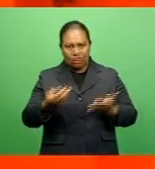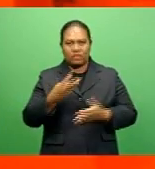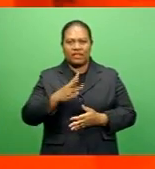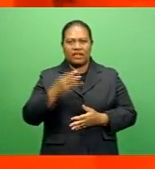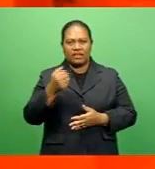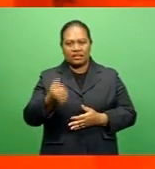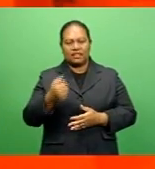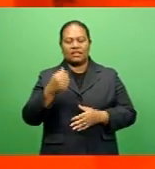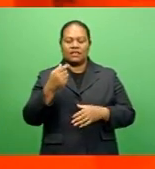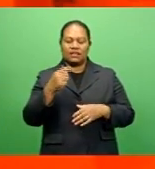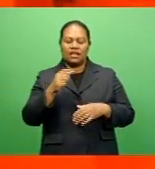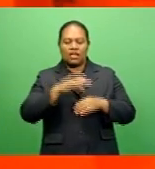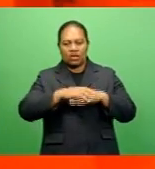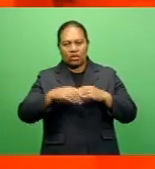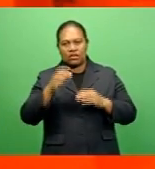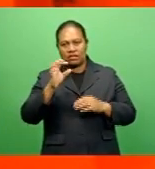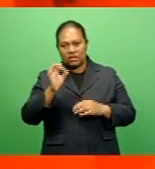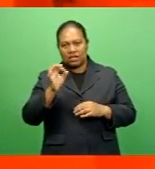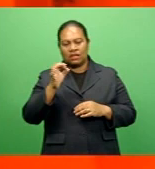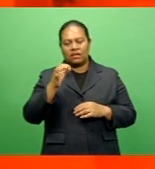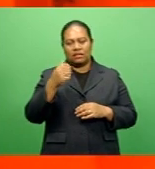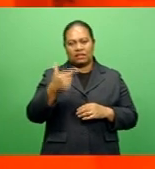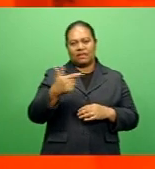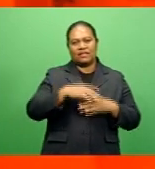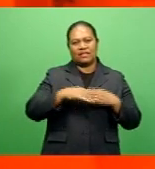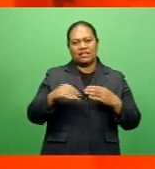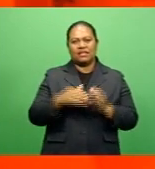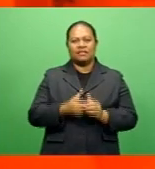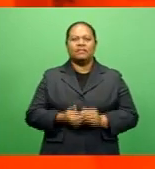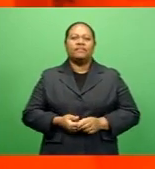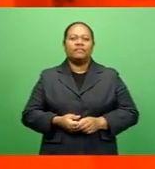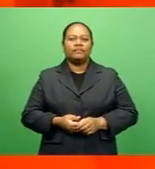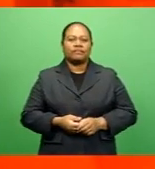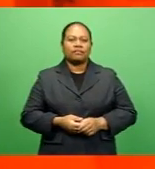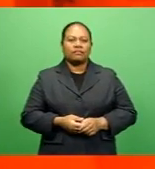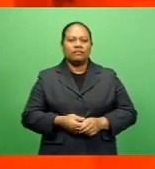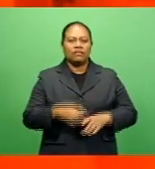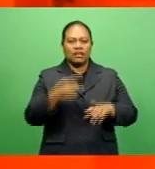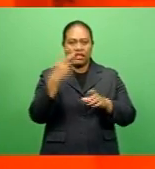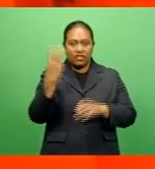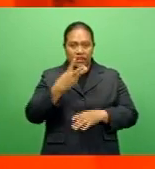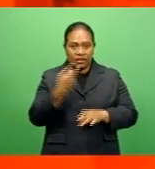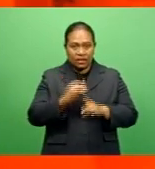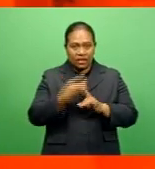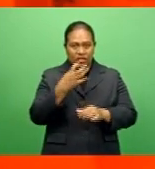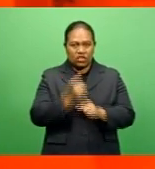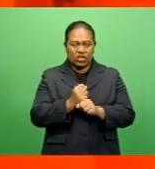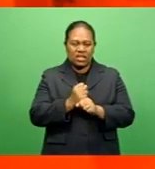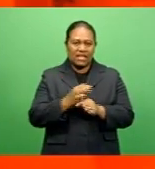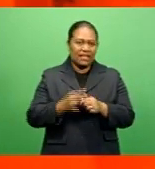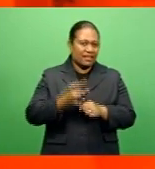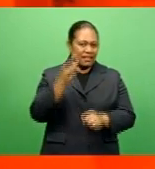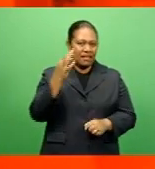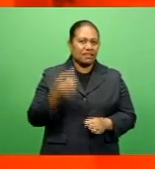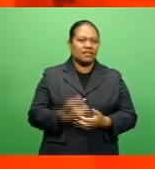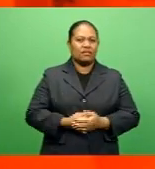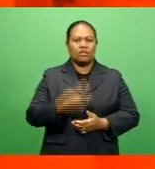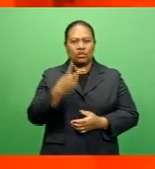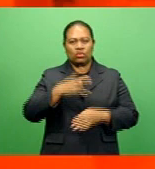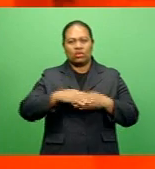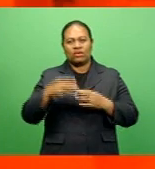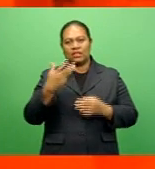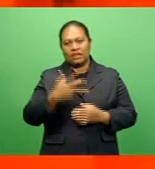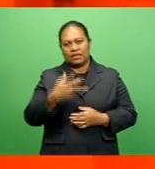.07, an increase of $2.68, while the price of a 13 kg cylinder rises $2